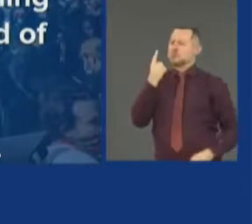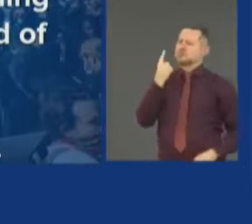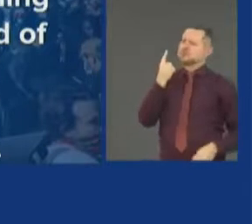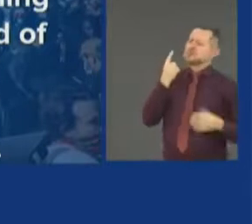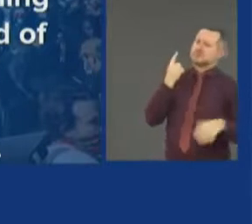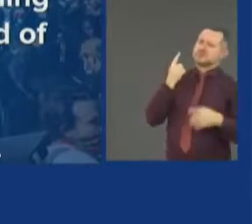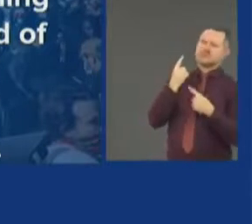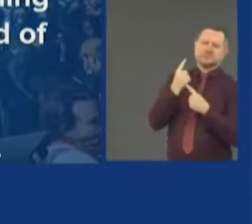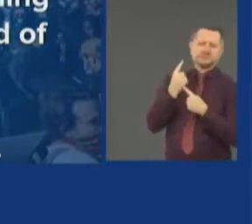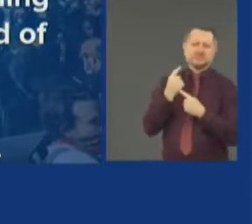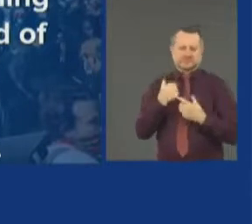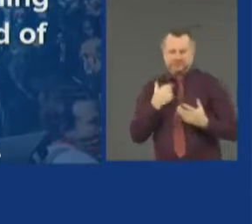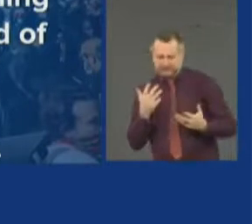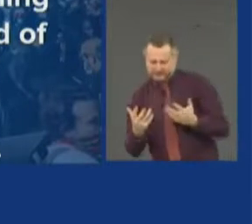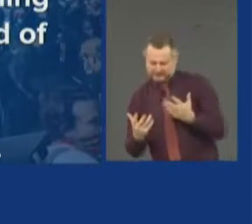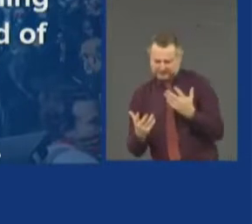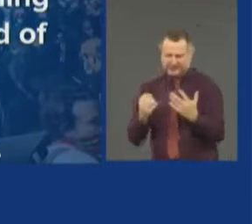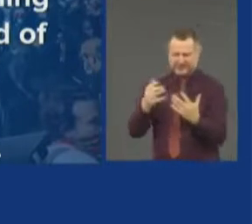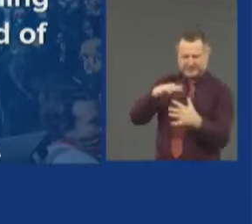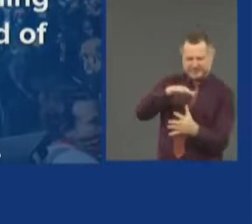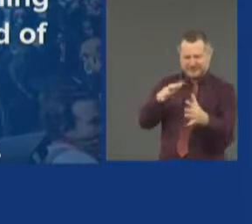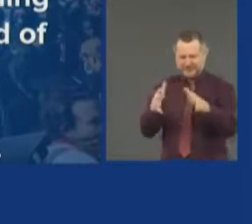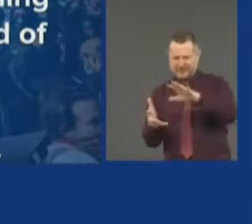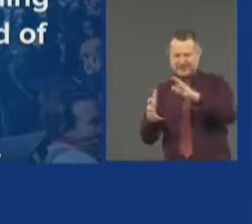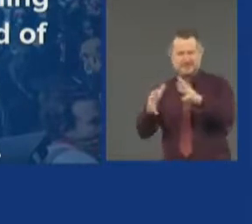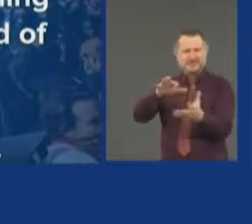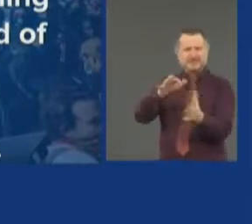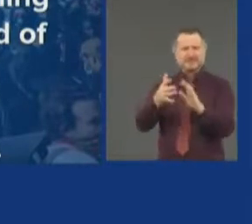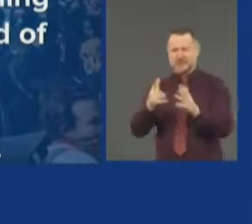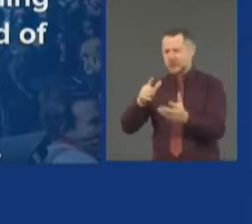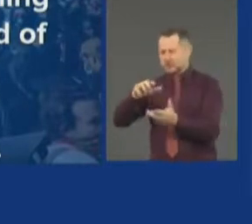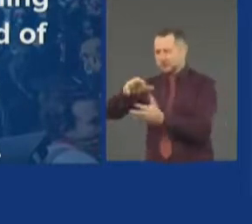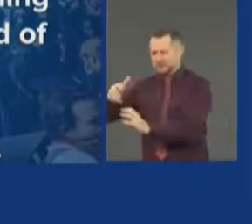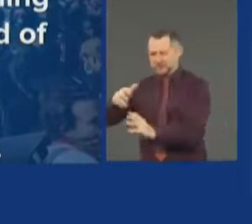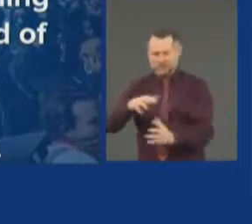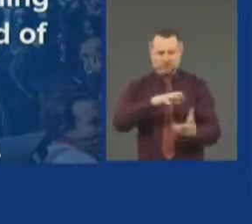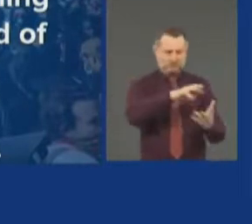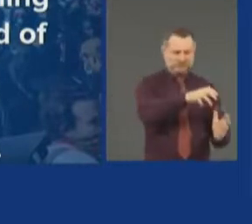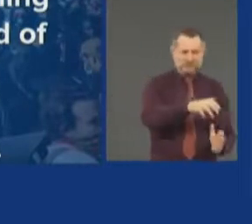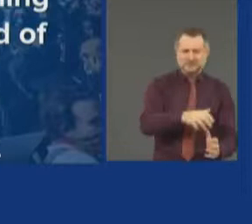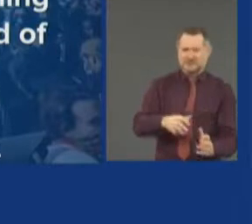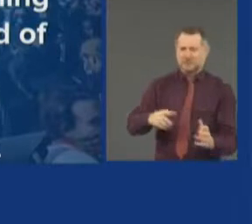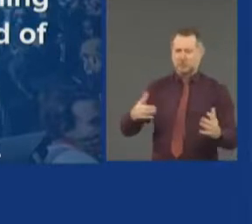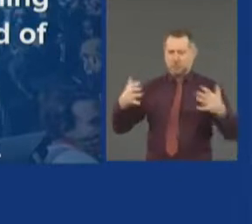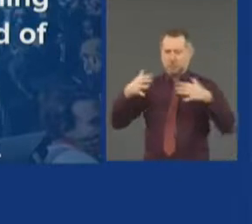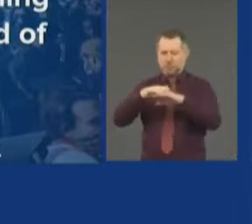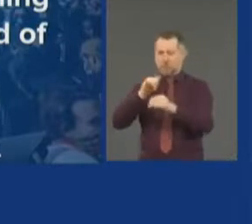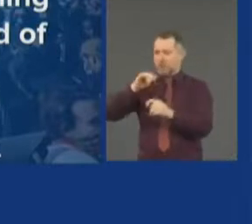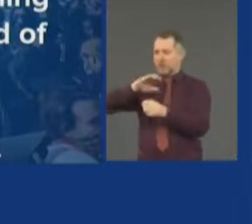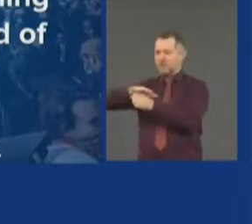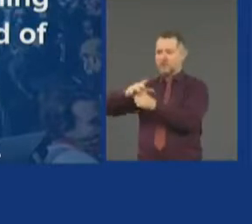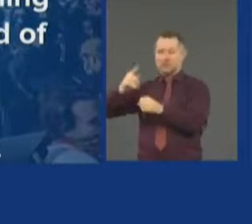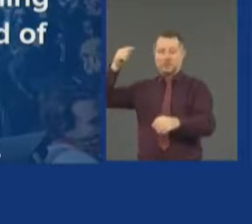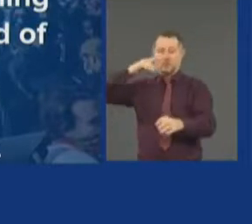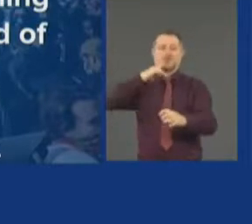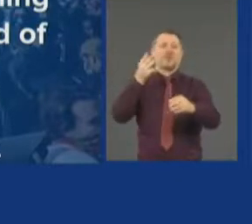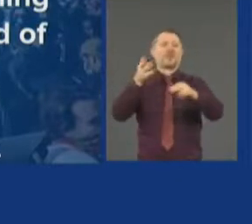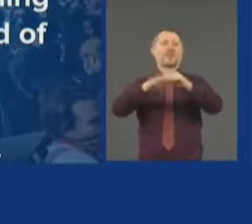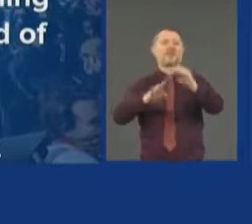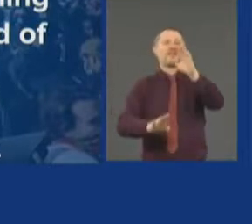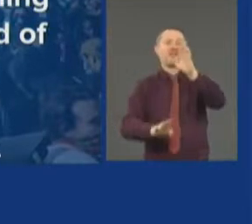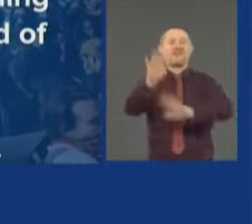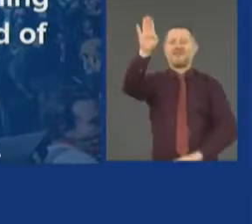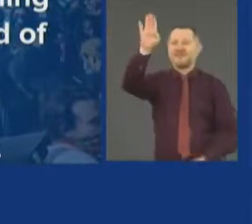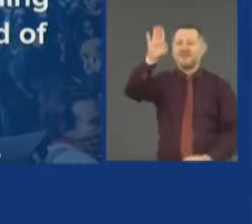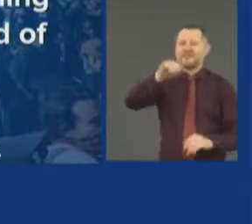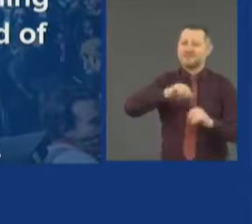compounding crises. I know a lot of the protesters are so annoyed, they don't want